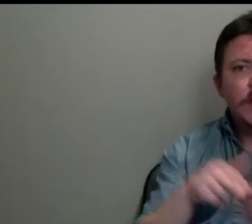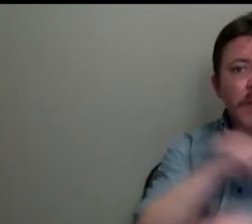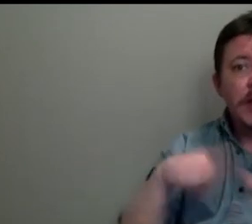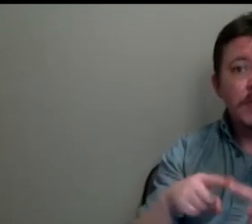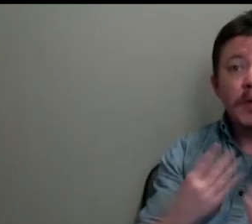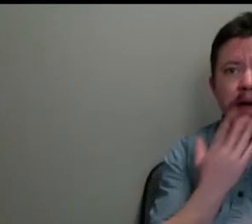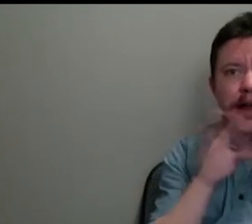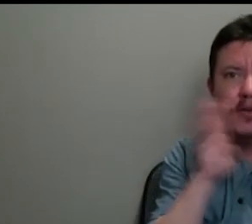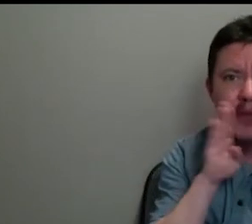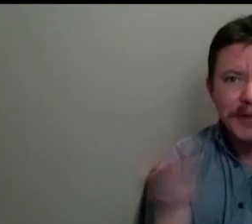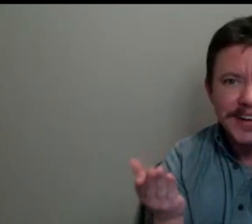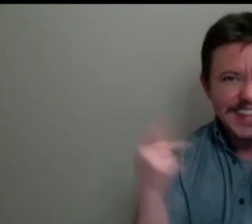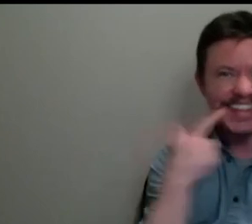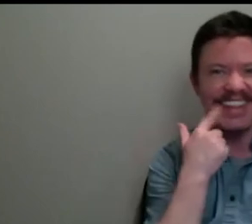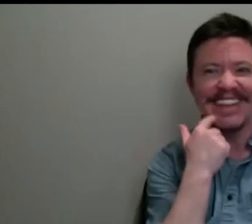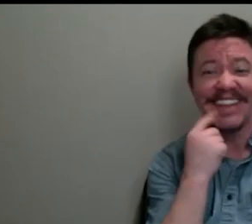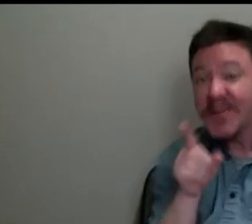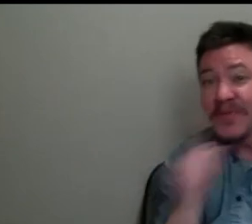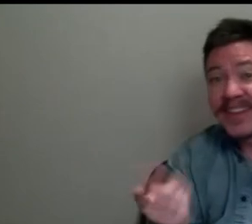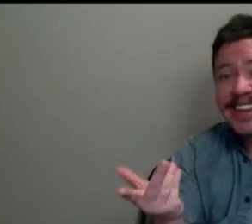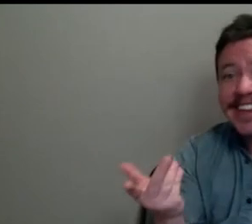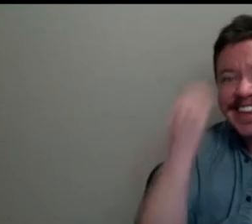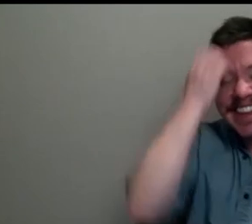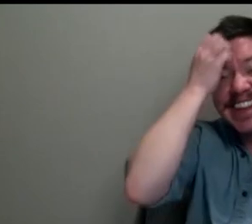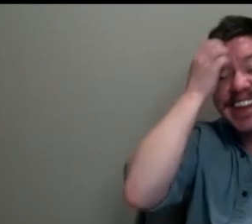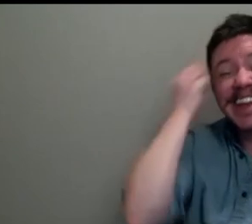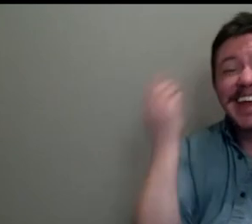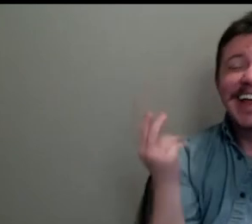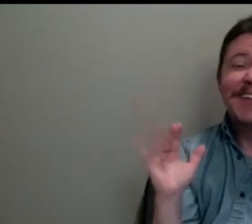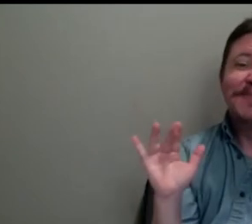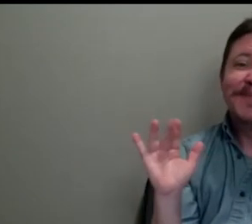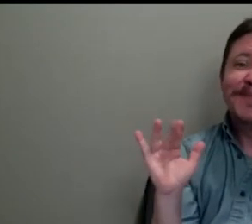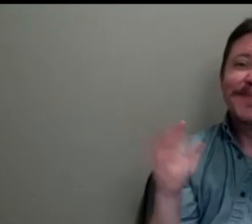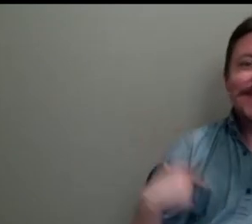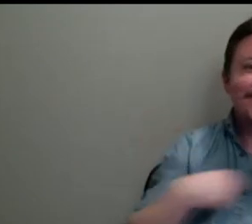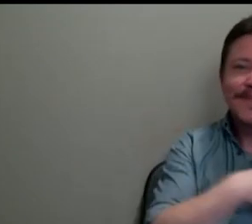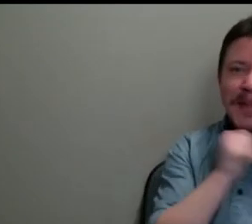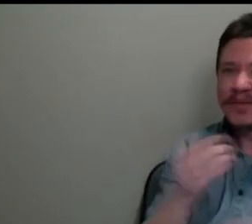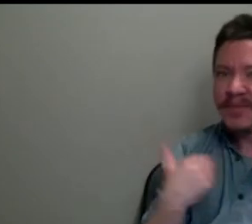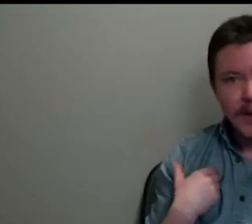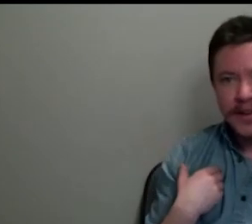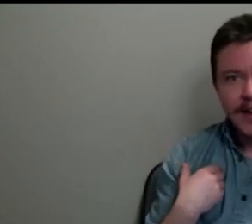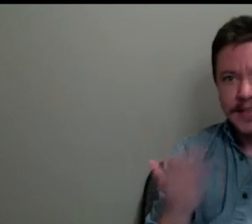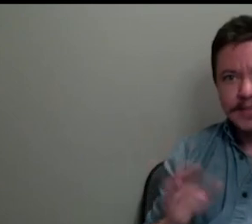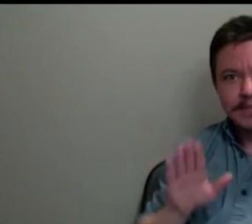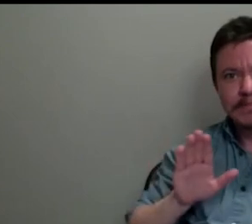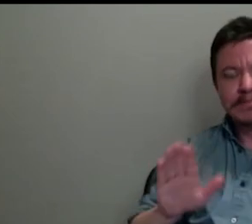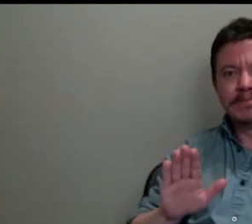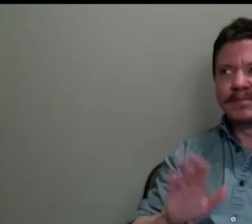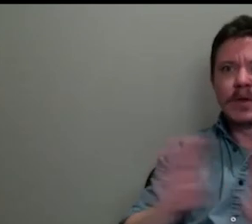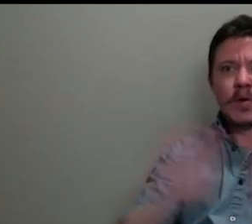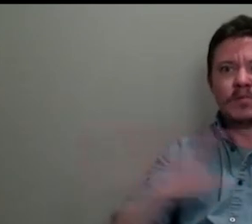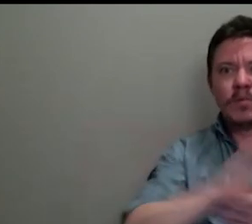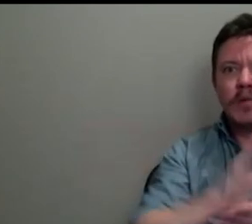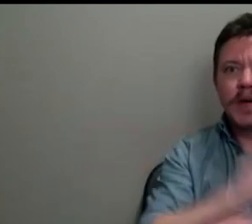really. And I mean, we don't have, you know, his wallpapers. All of that,